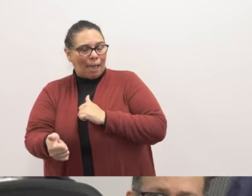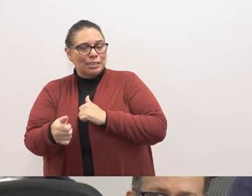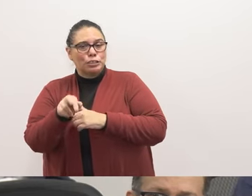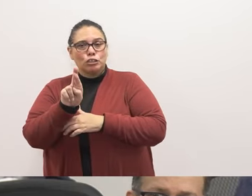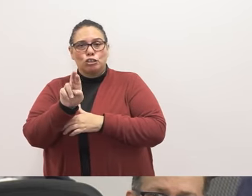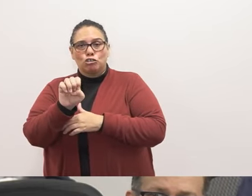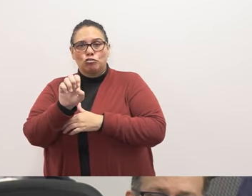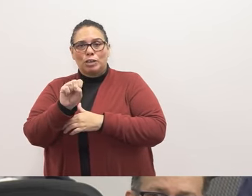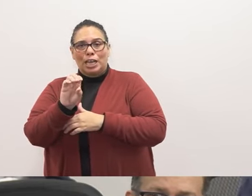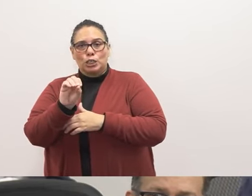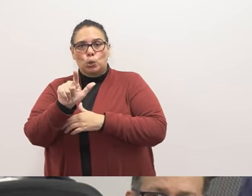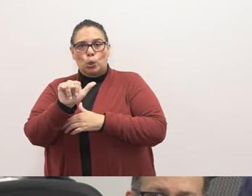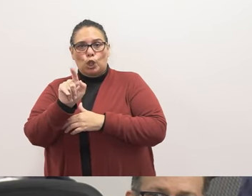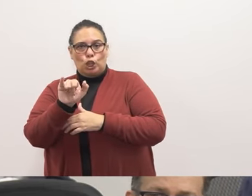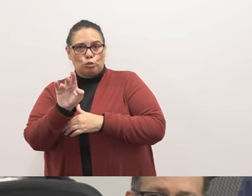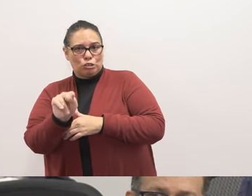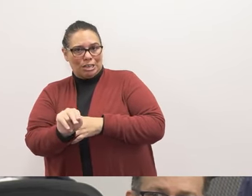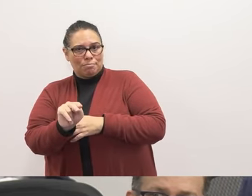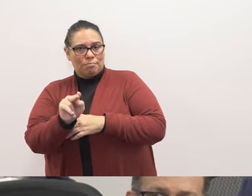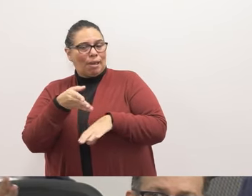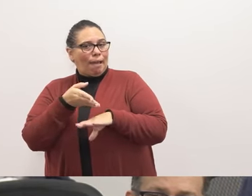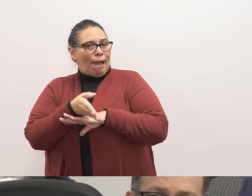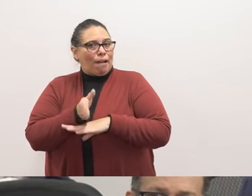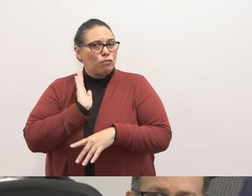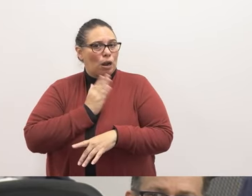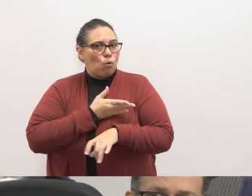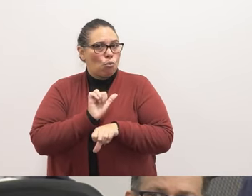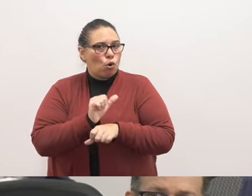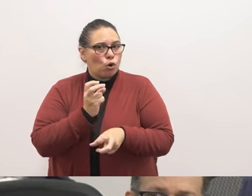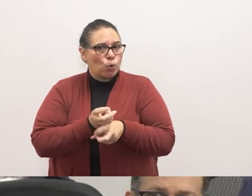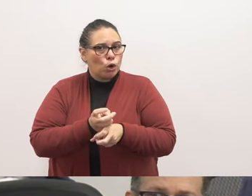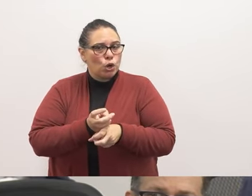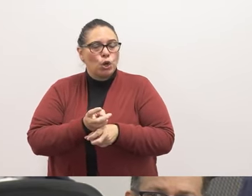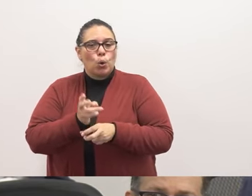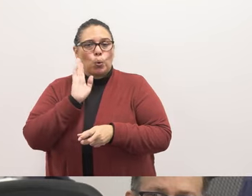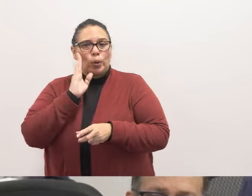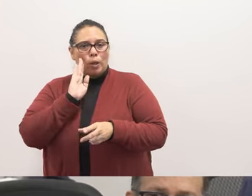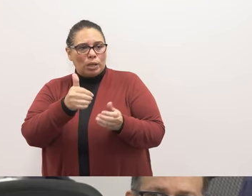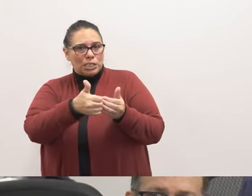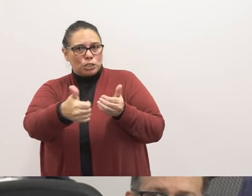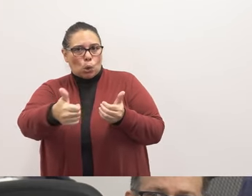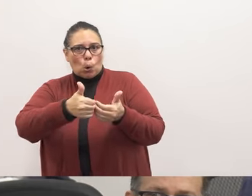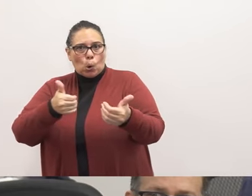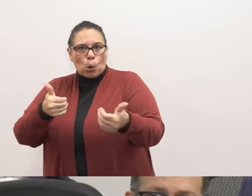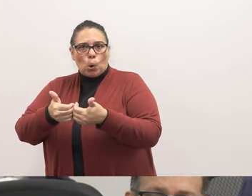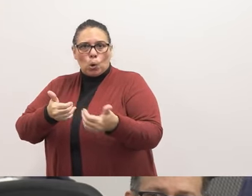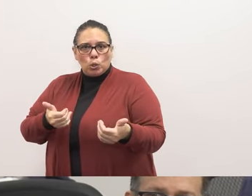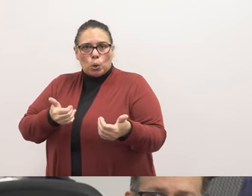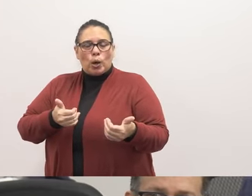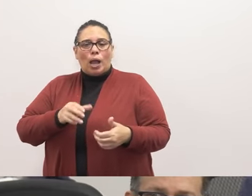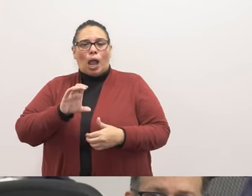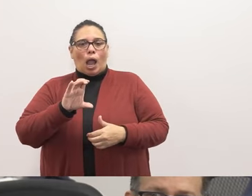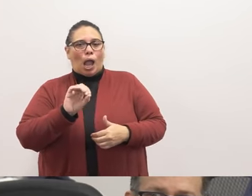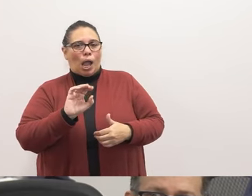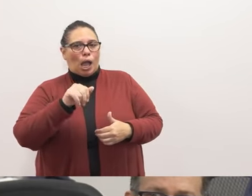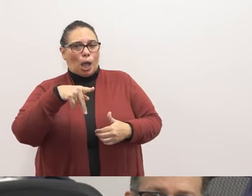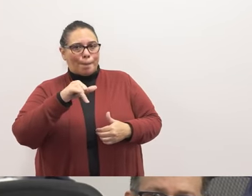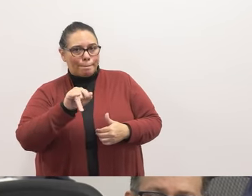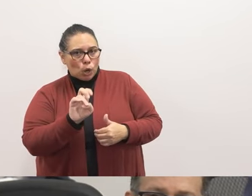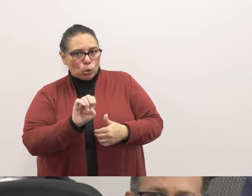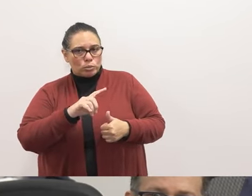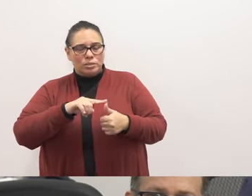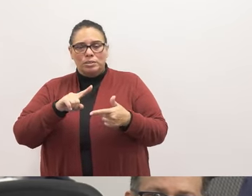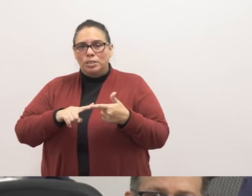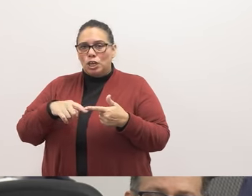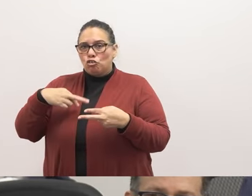work, basically cemented a solution to this. We would sort, like we did at these middle schools, composting, recycling, and waste